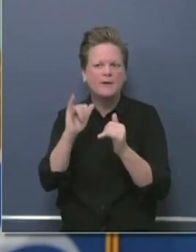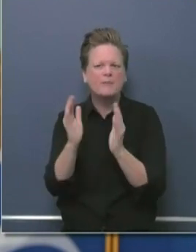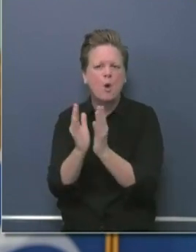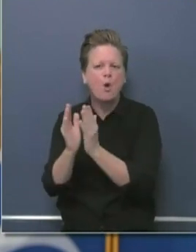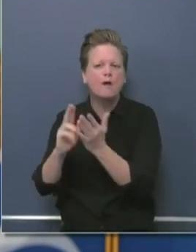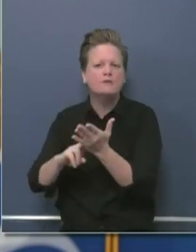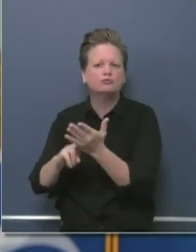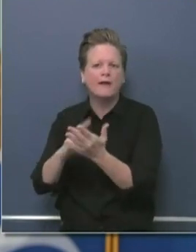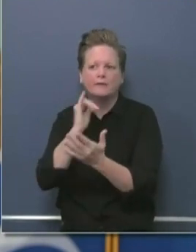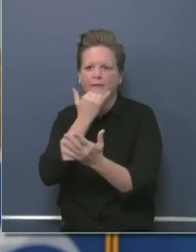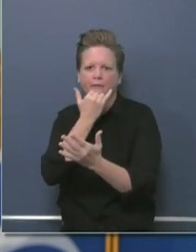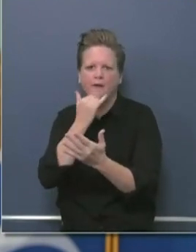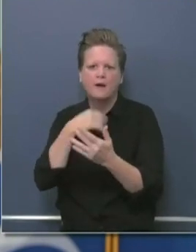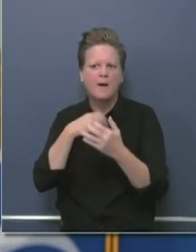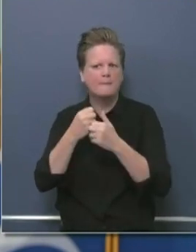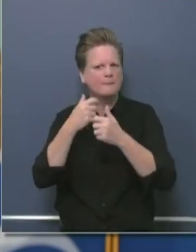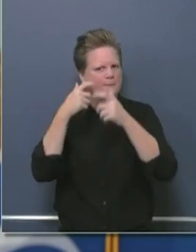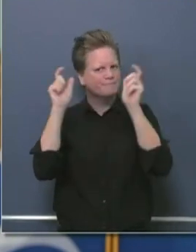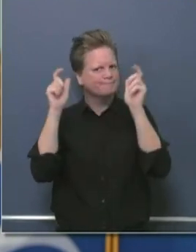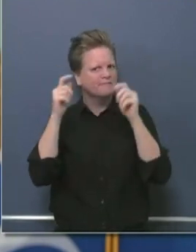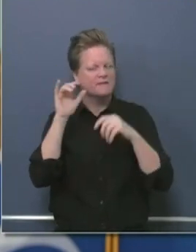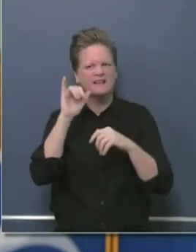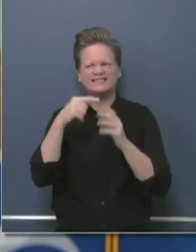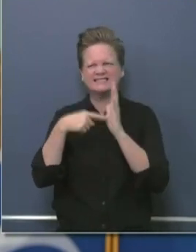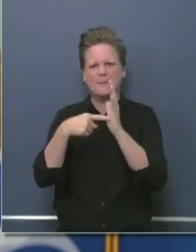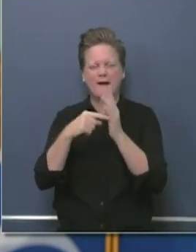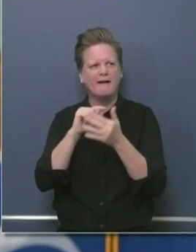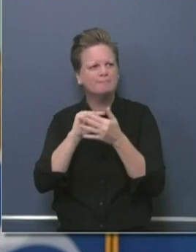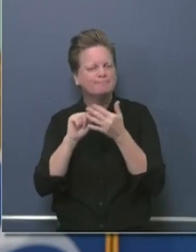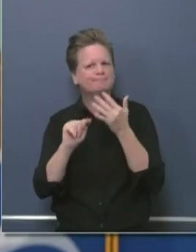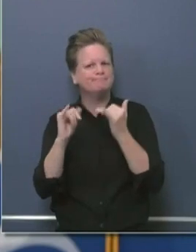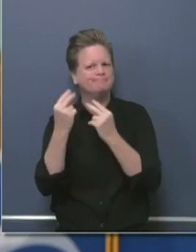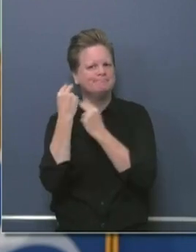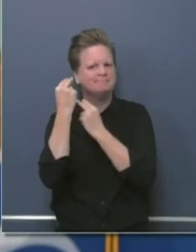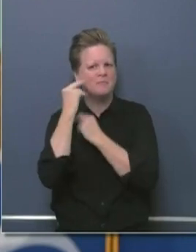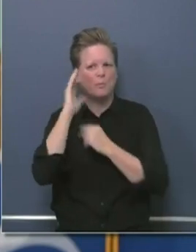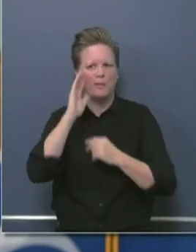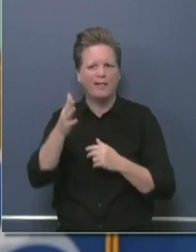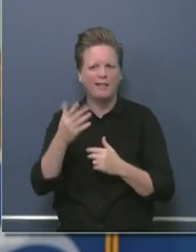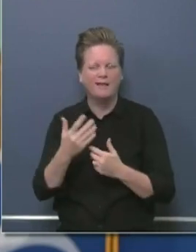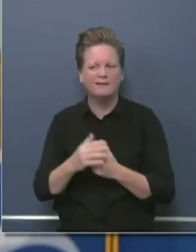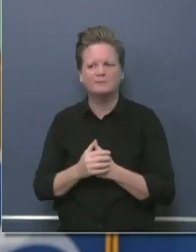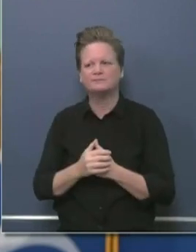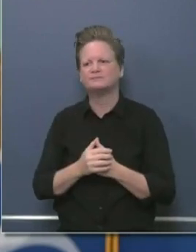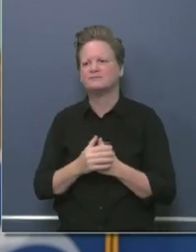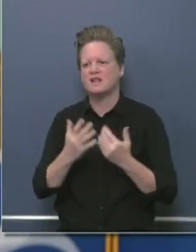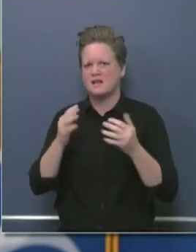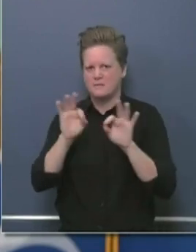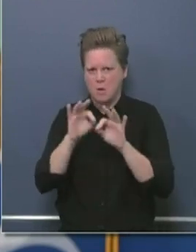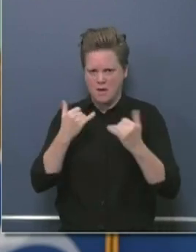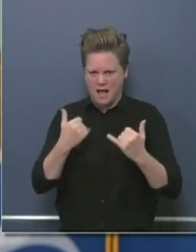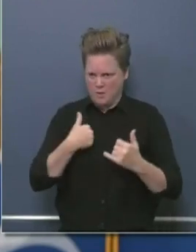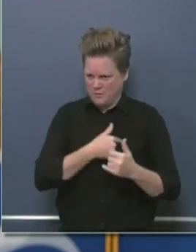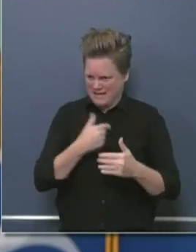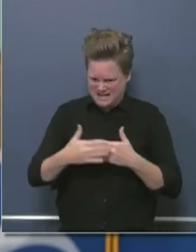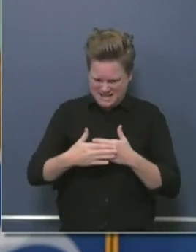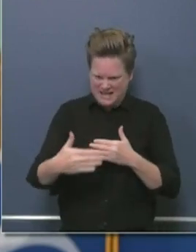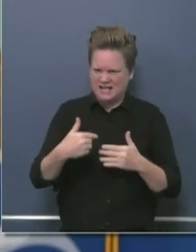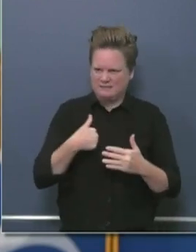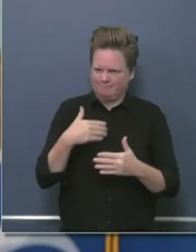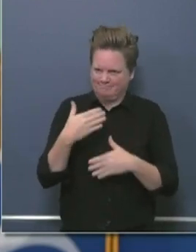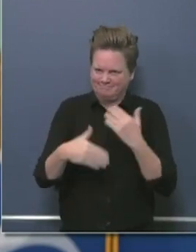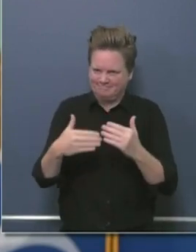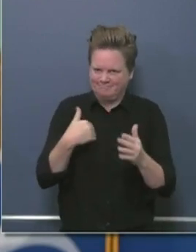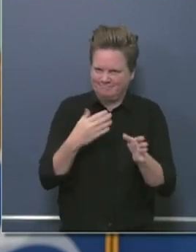secured so we can get the product in, we can continue to continue our advancement into not just phase two, but phase three, and ultimately,